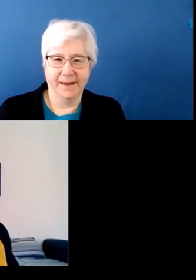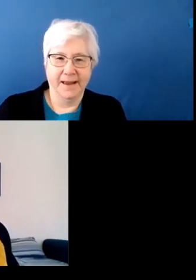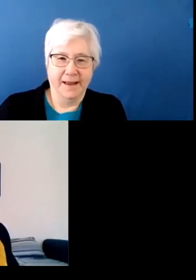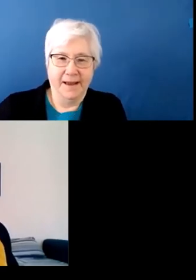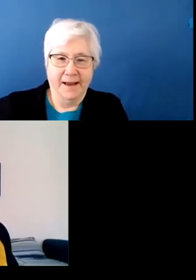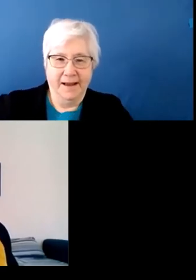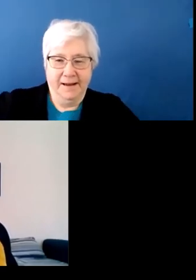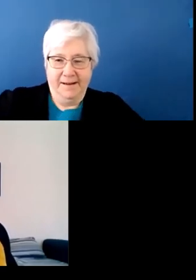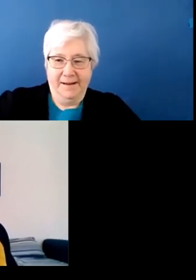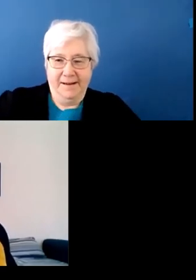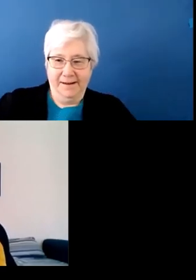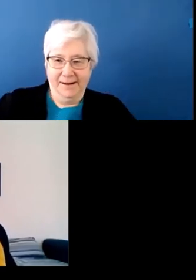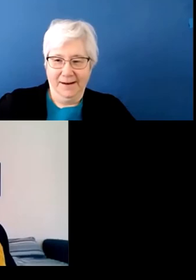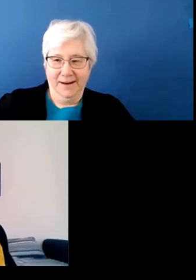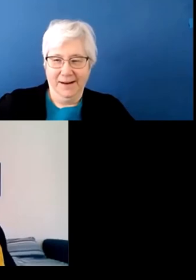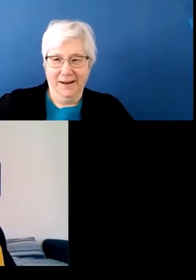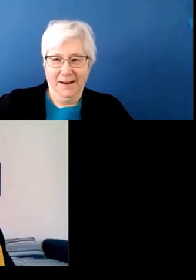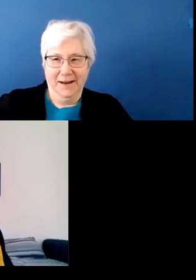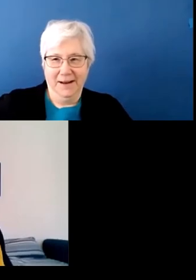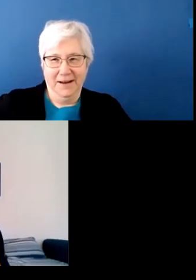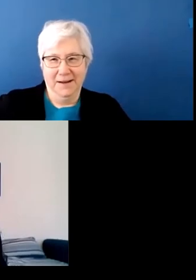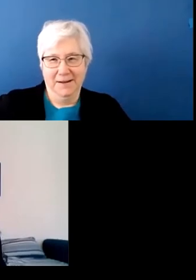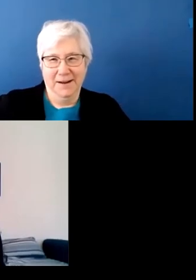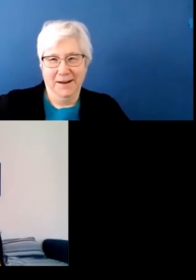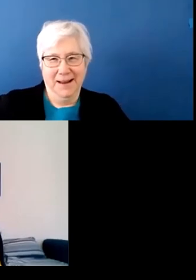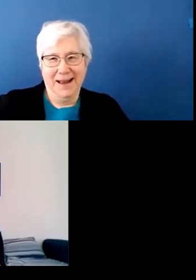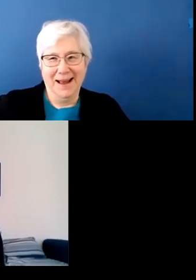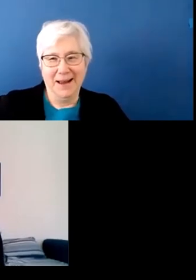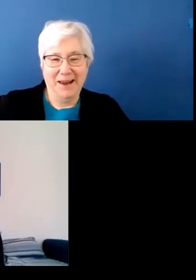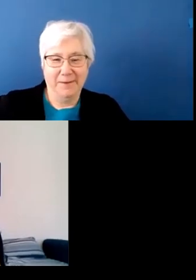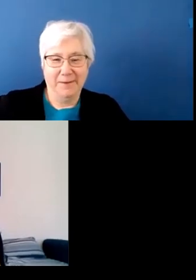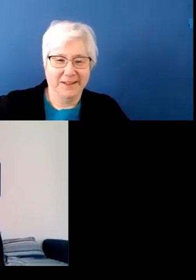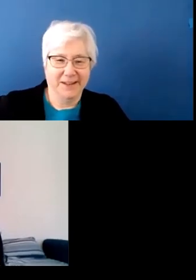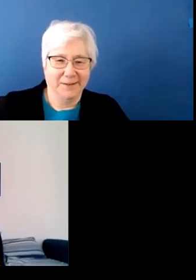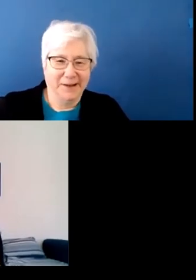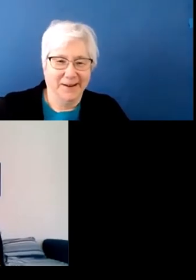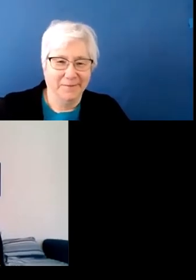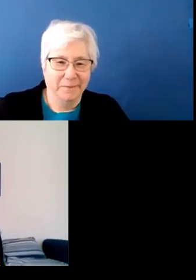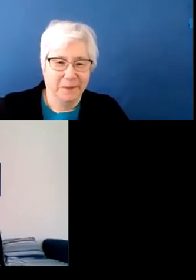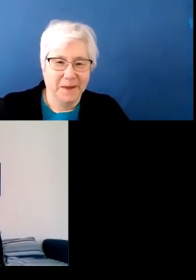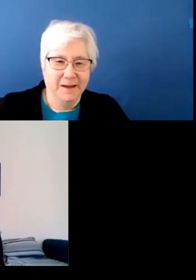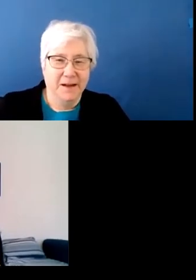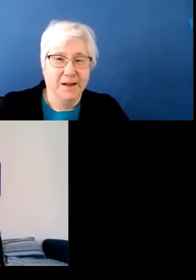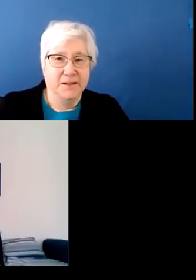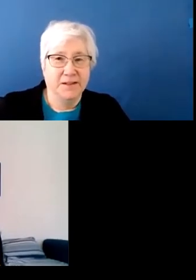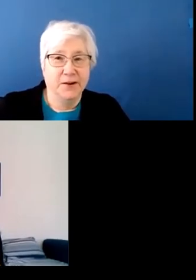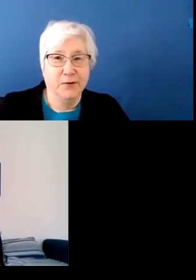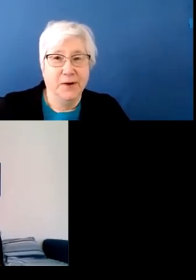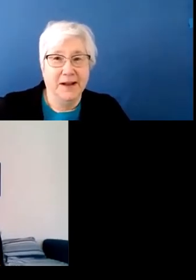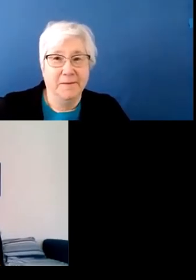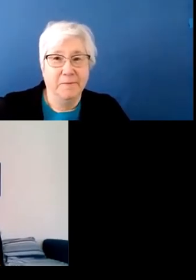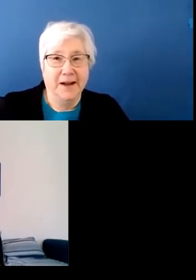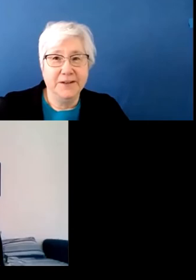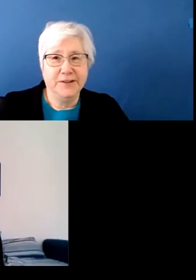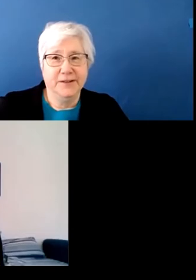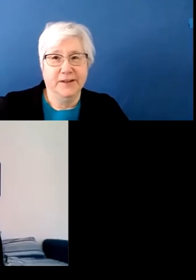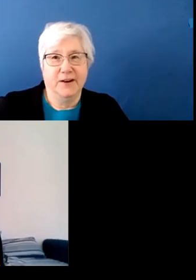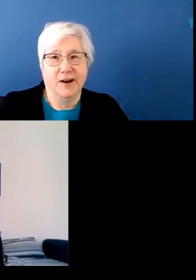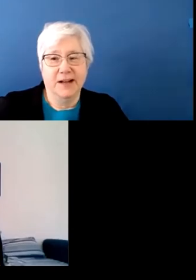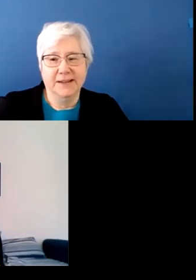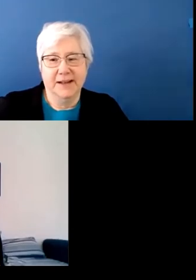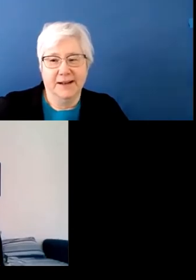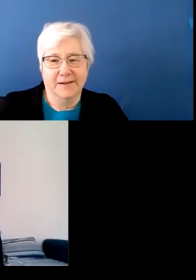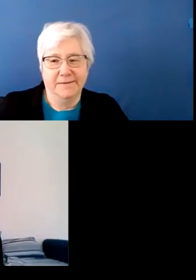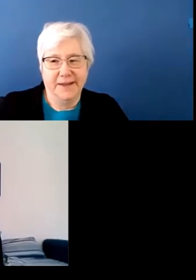I'd love to hear what Janine has to say about those questions I'm happy to talk about them so um under